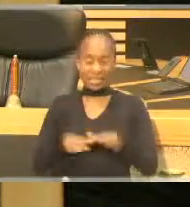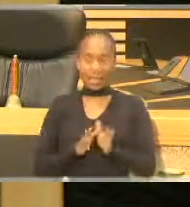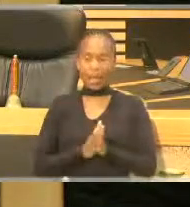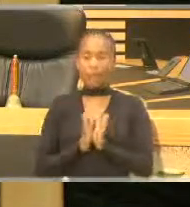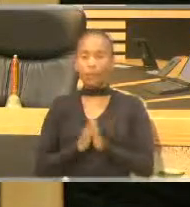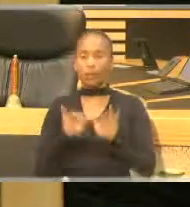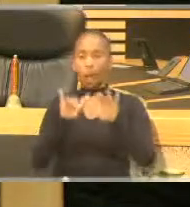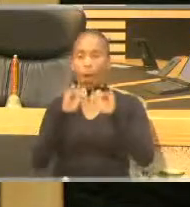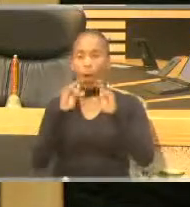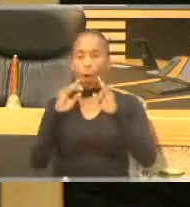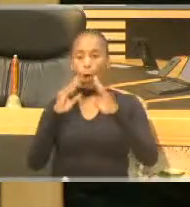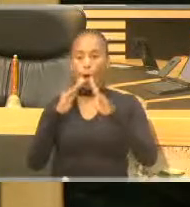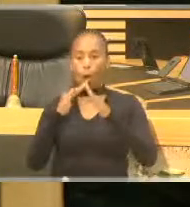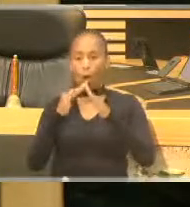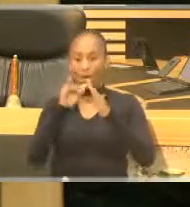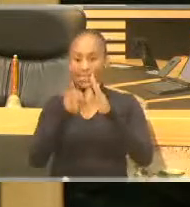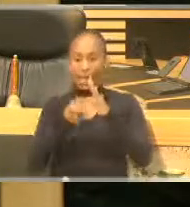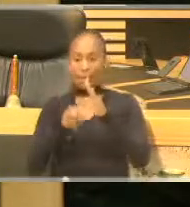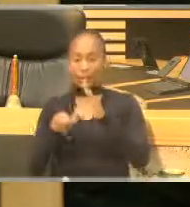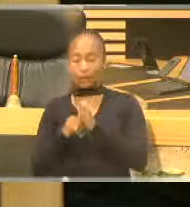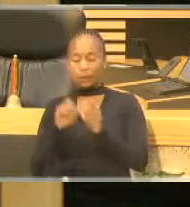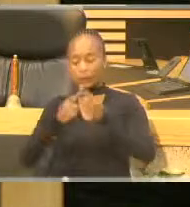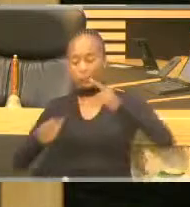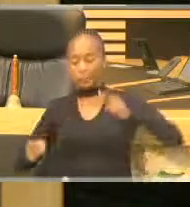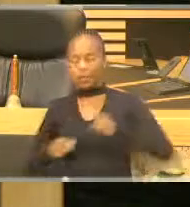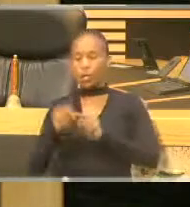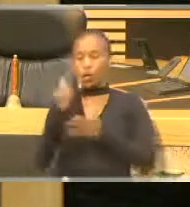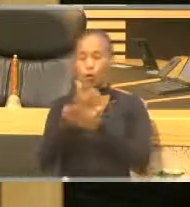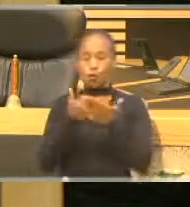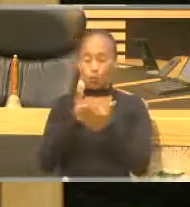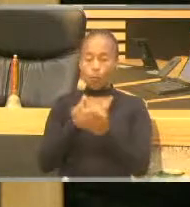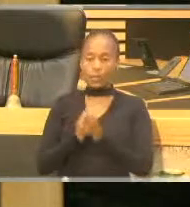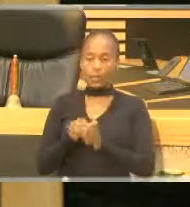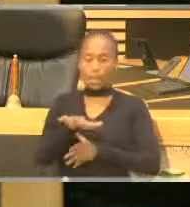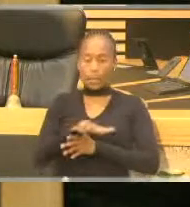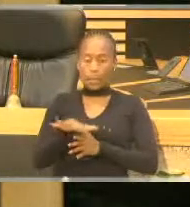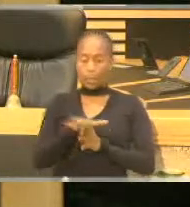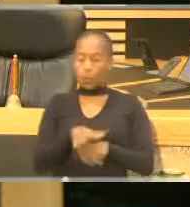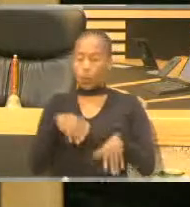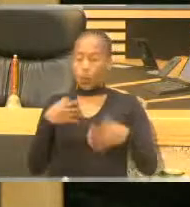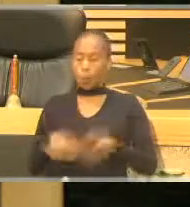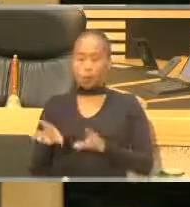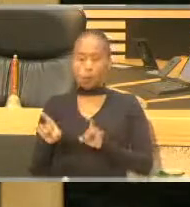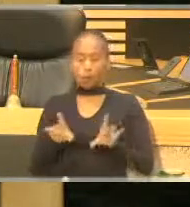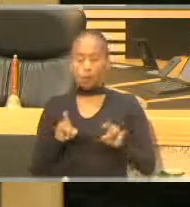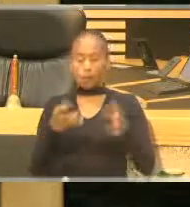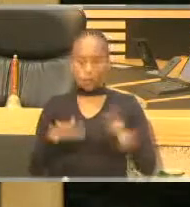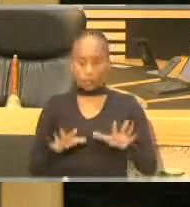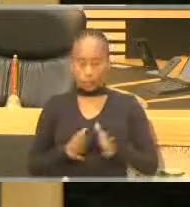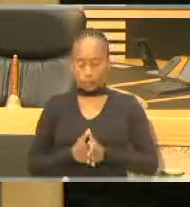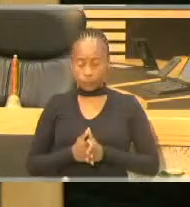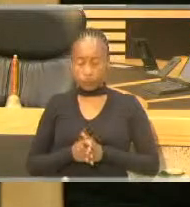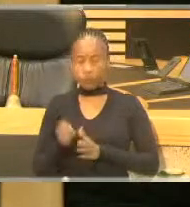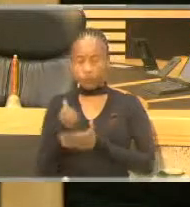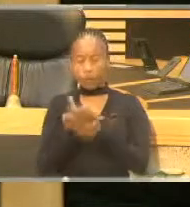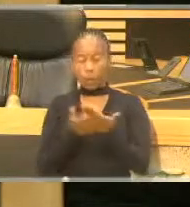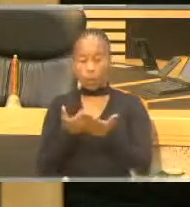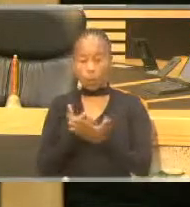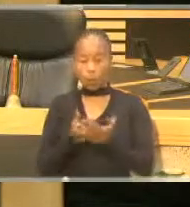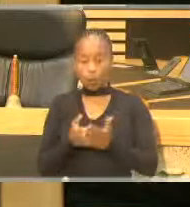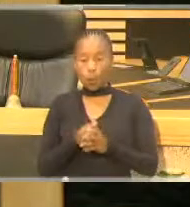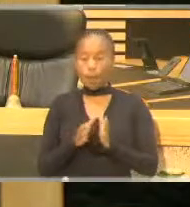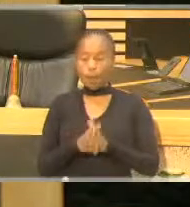several economic sectors in the province were negatively affected. The economy took a